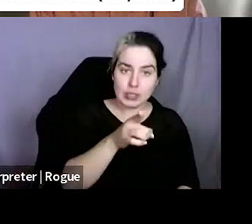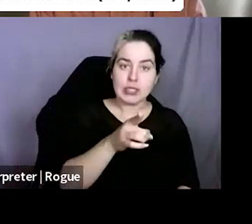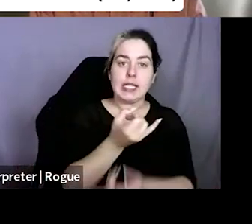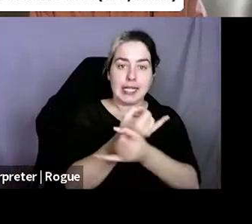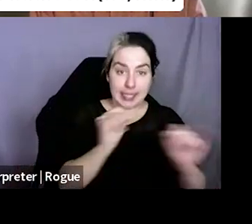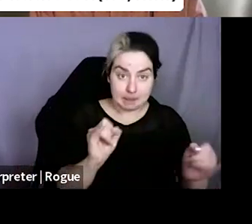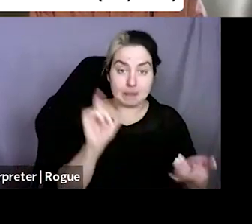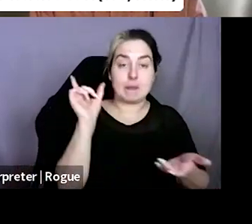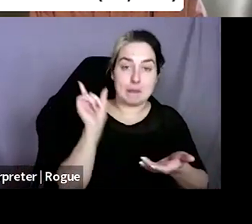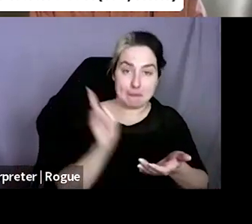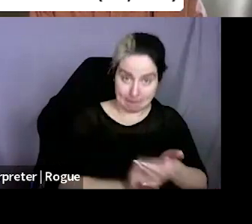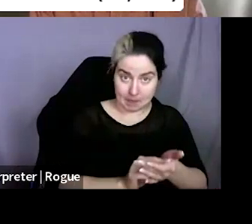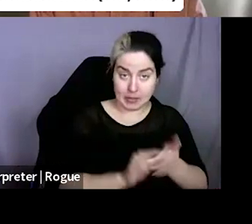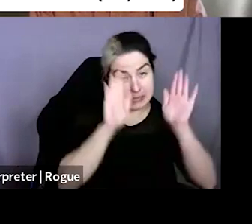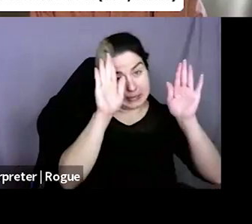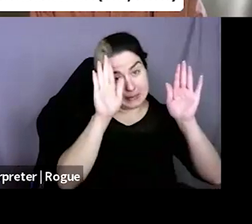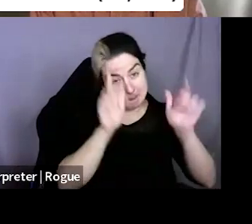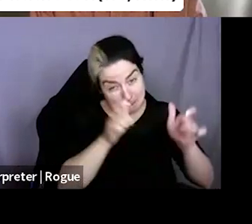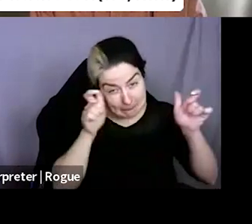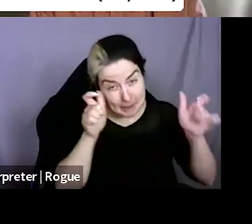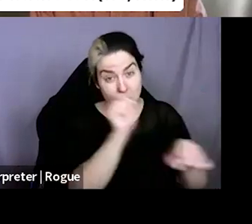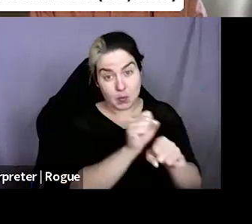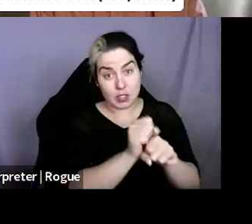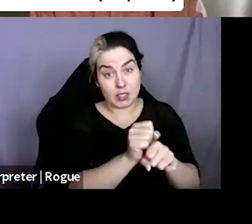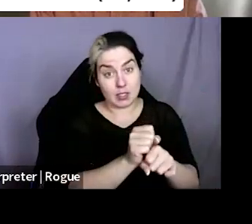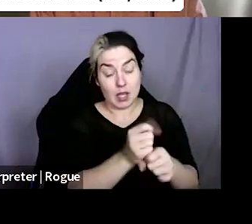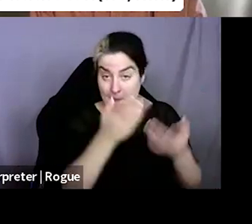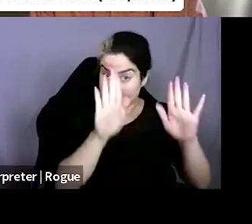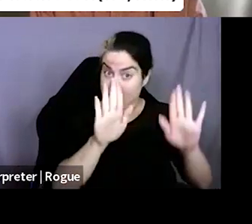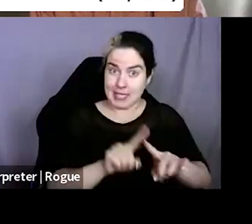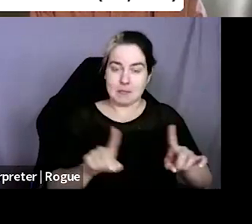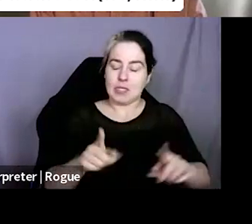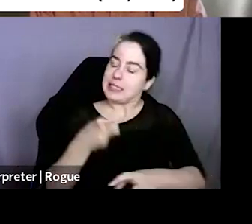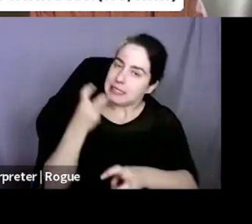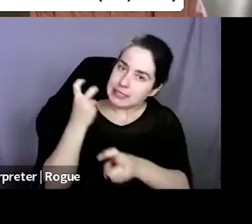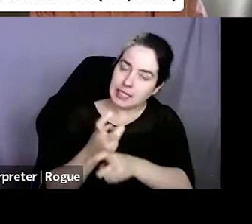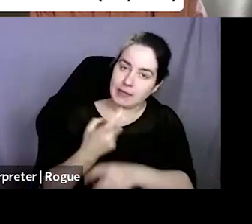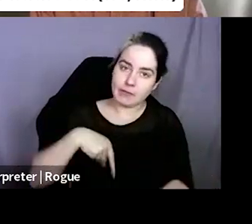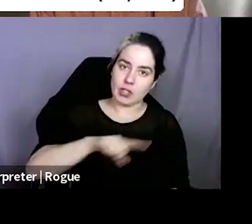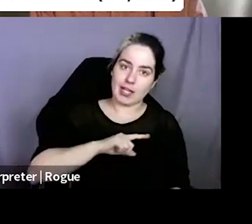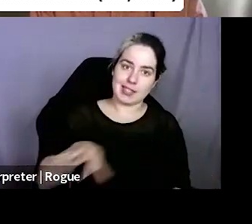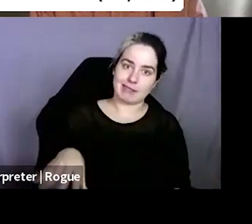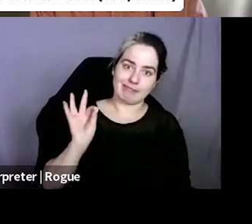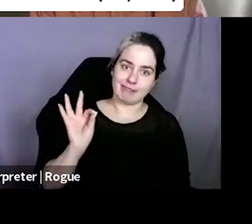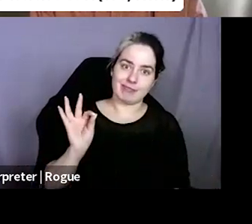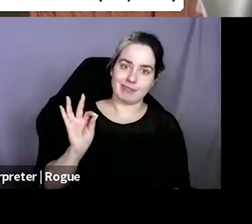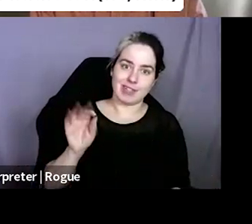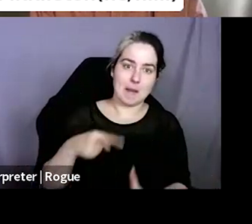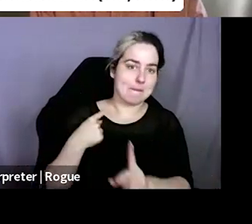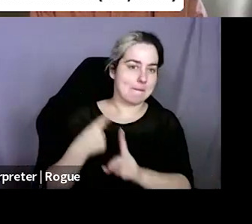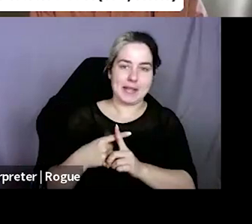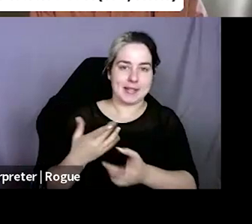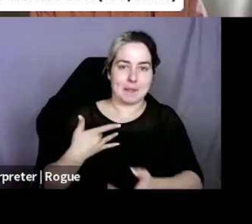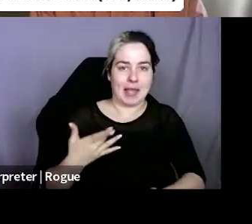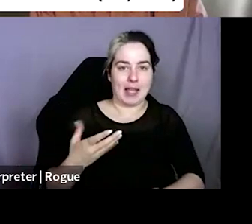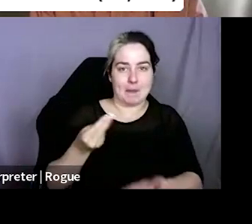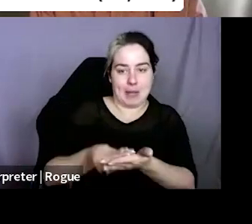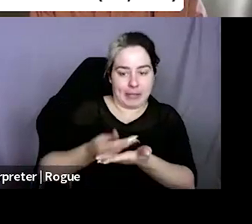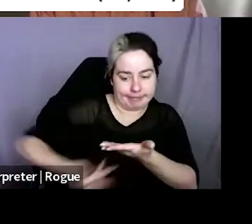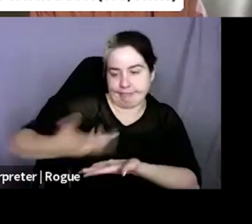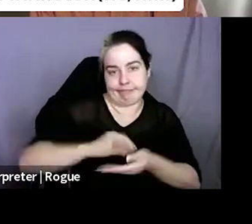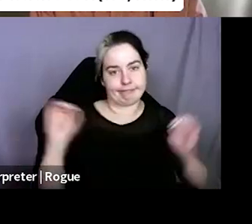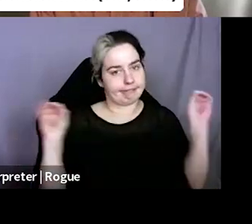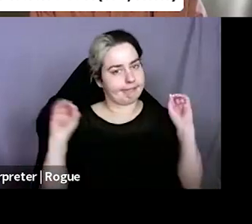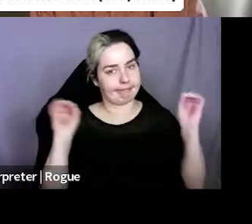while fantastic are nearly impossible for us to get. And often even they are net zero on Ingram. Um, and so there is an